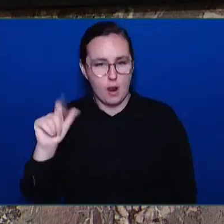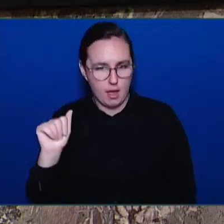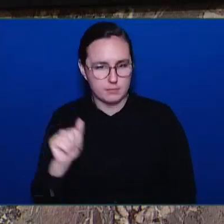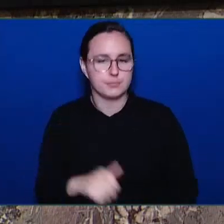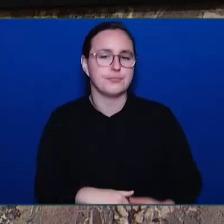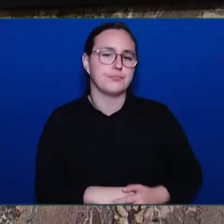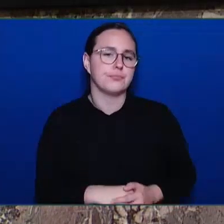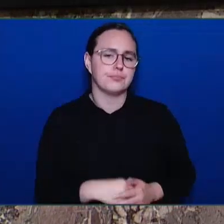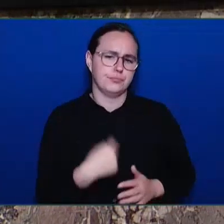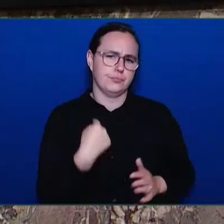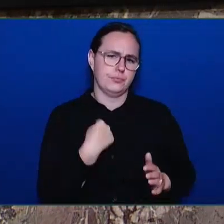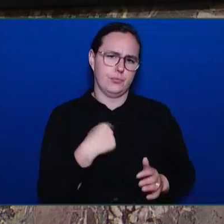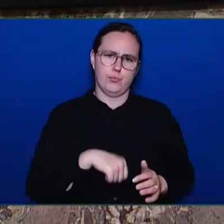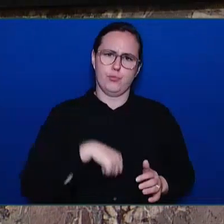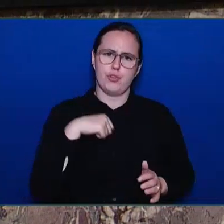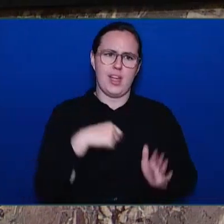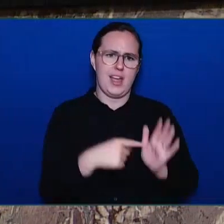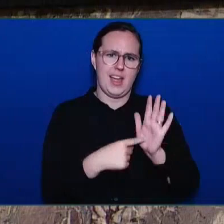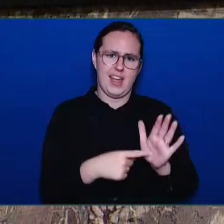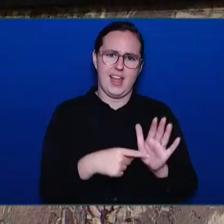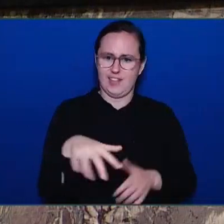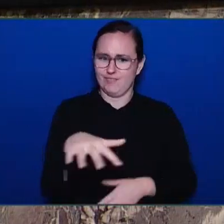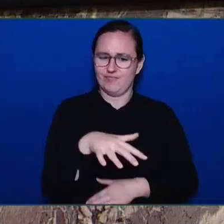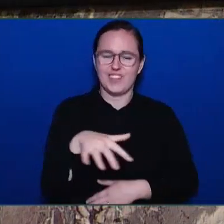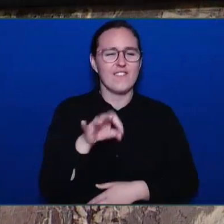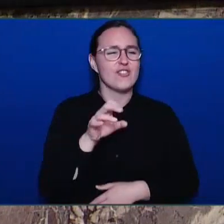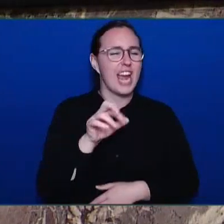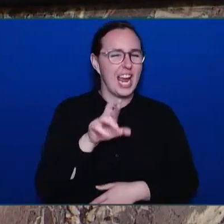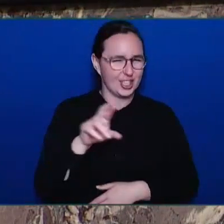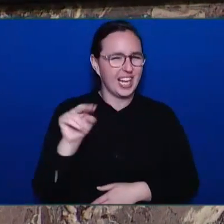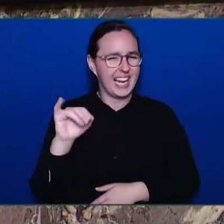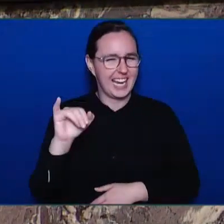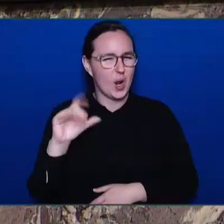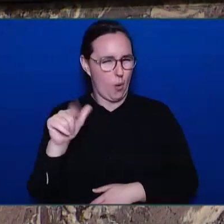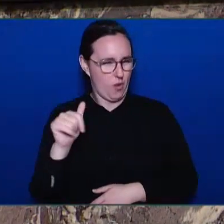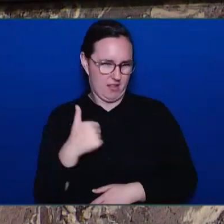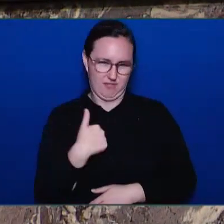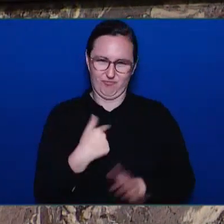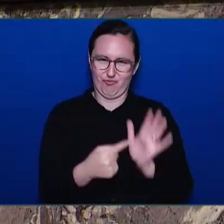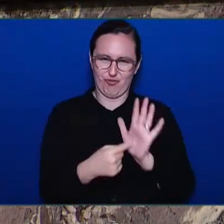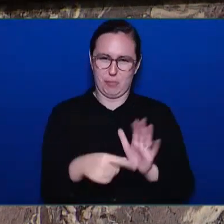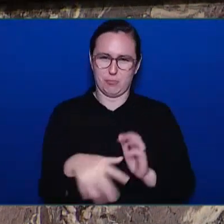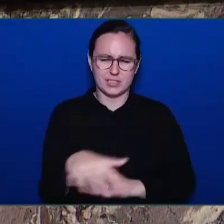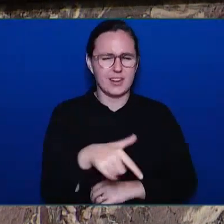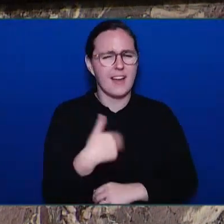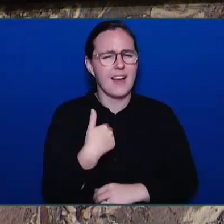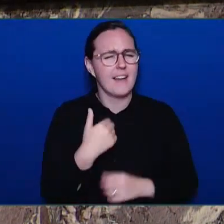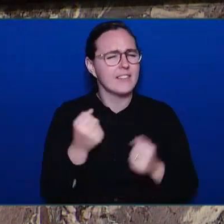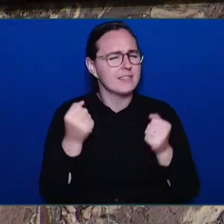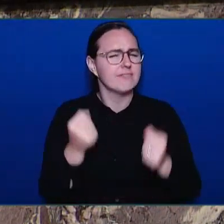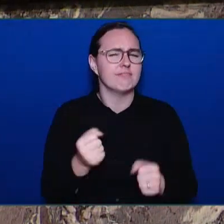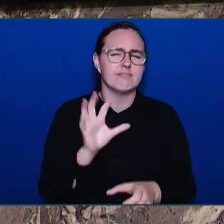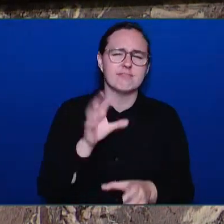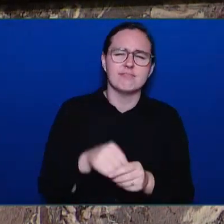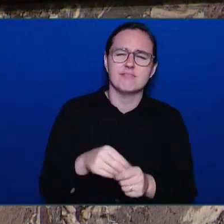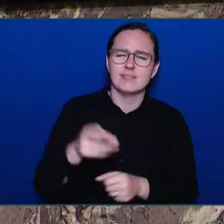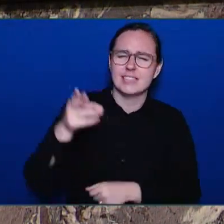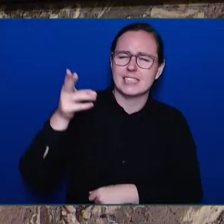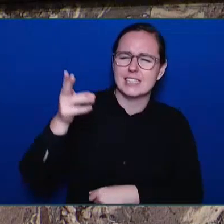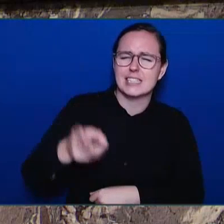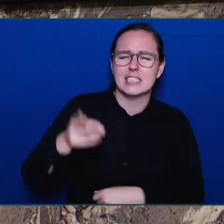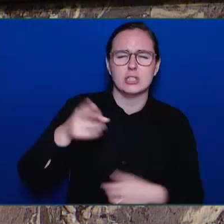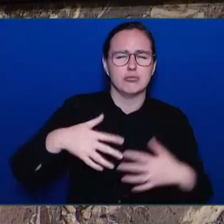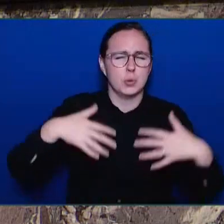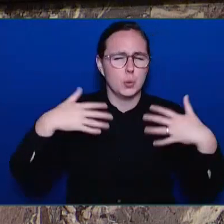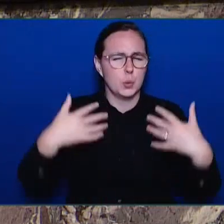which features a rich history and a number of important and unique heritage sites. One such